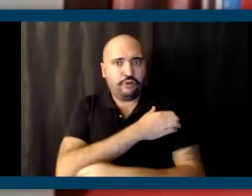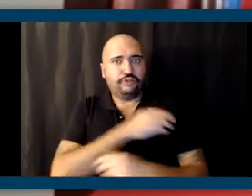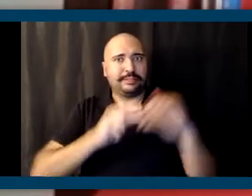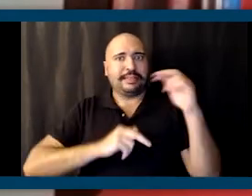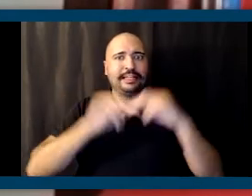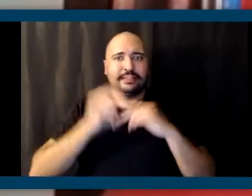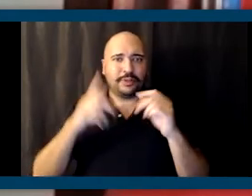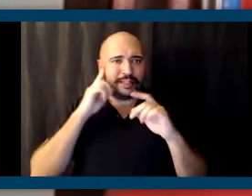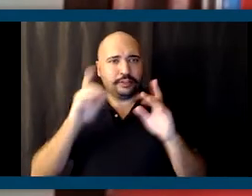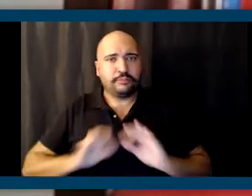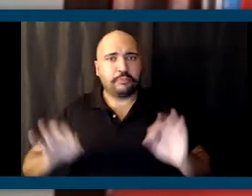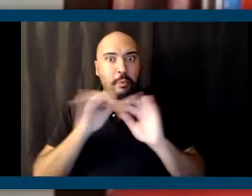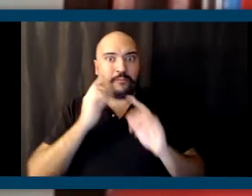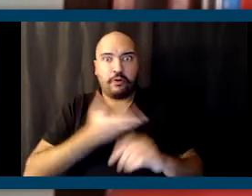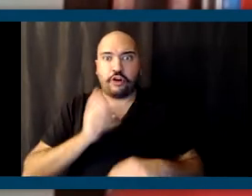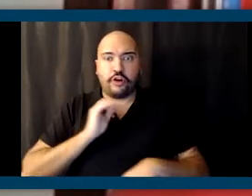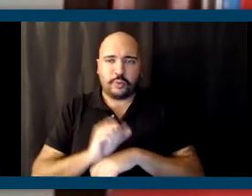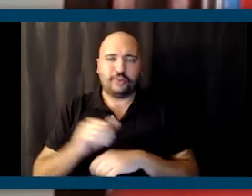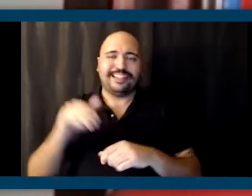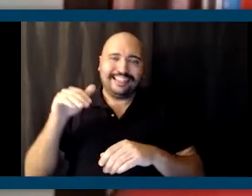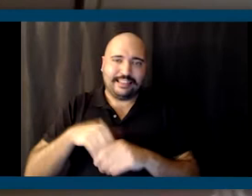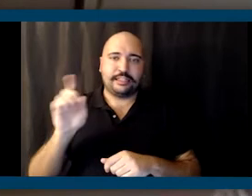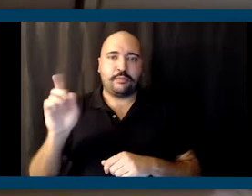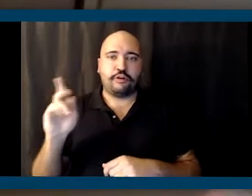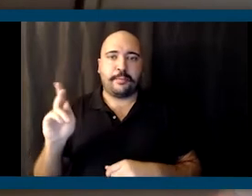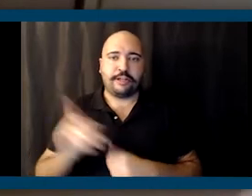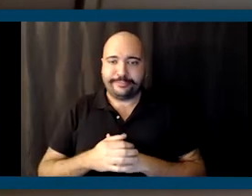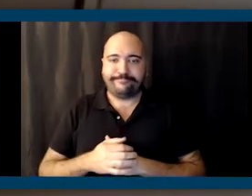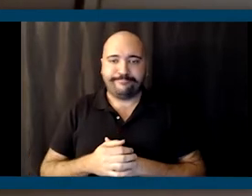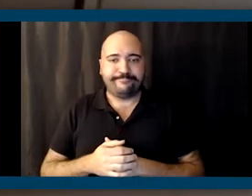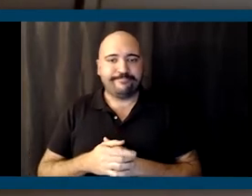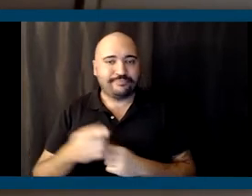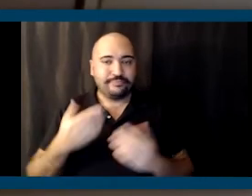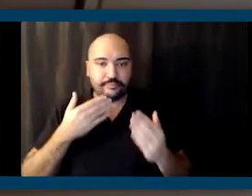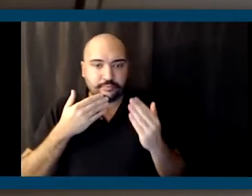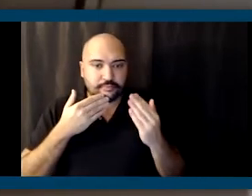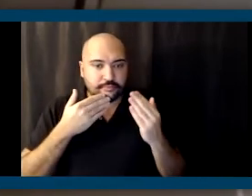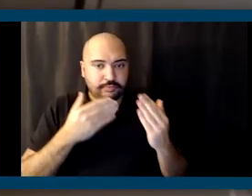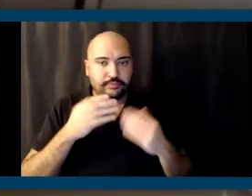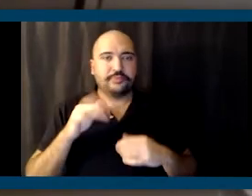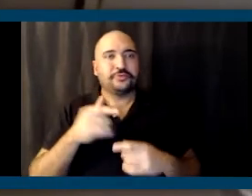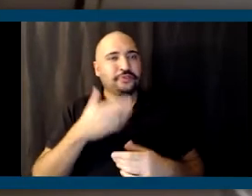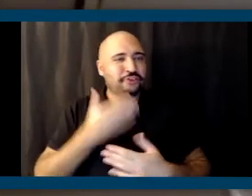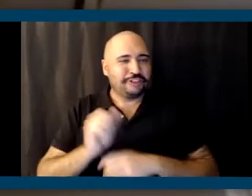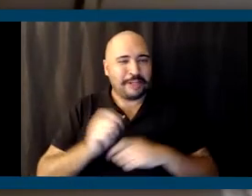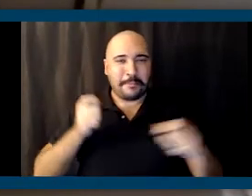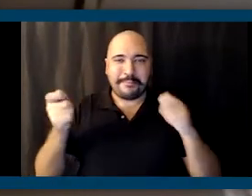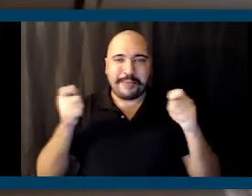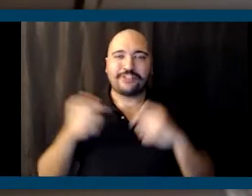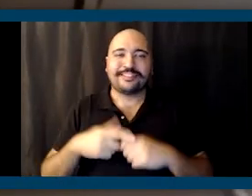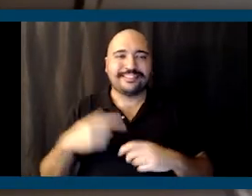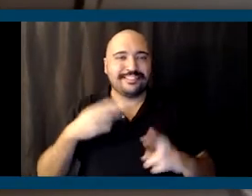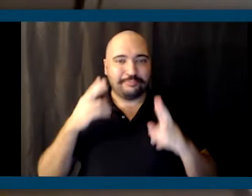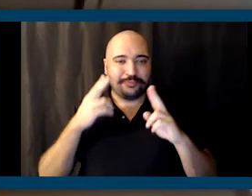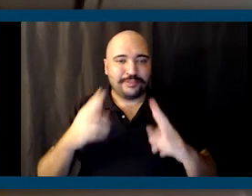pertinent to our work in the party? Definitely. Thank you, Corey. I'm doing a great job moderating, and it's an honor to be joined